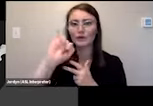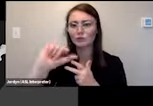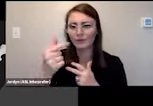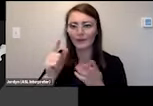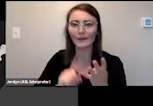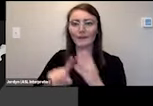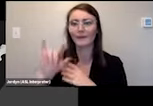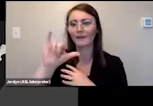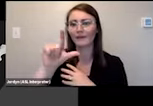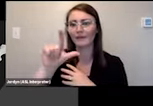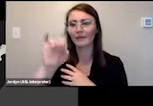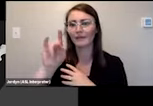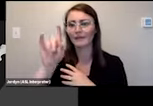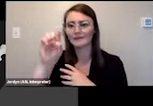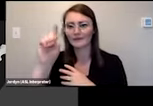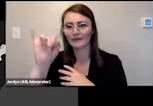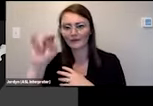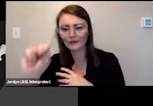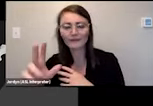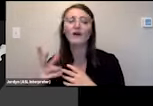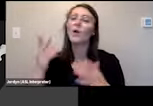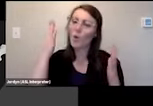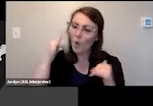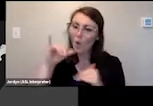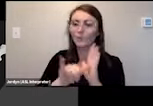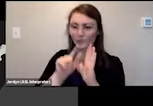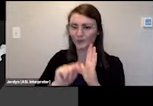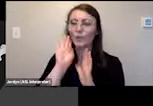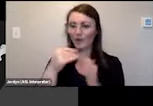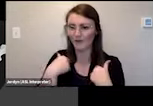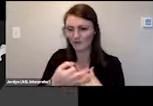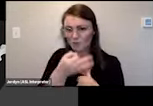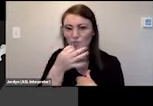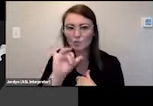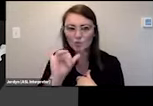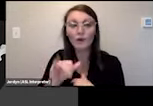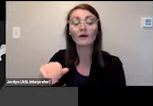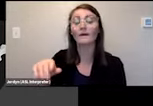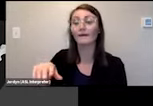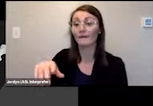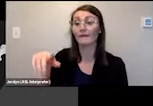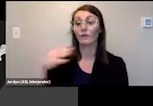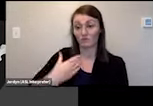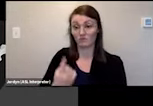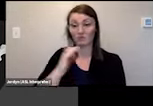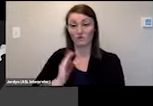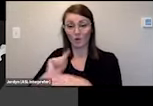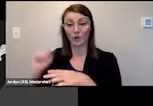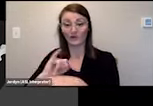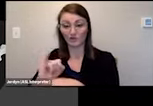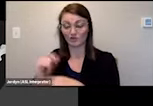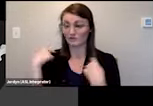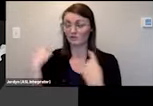have a youtube channel soon and cara one of our interns has been working hard on making this good we also have nuper